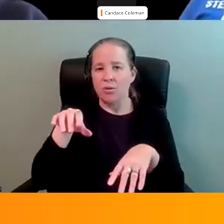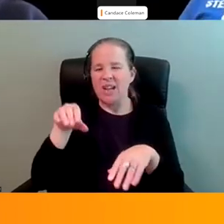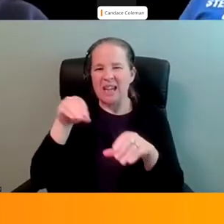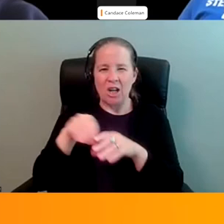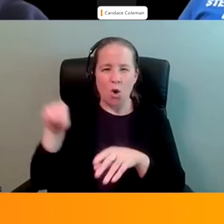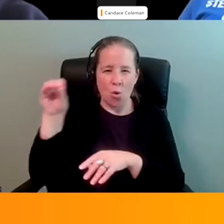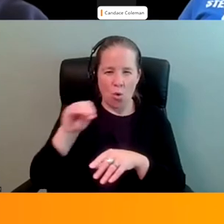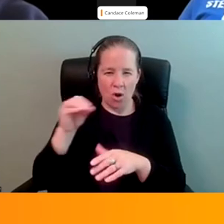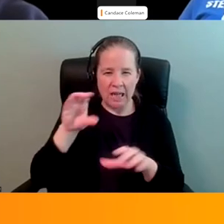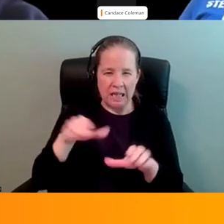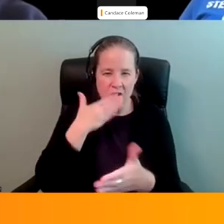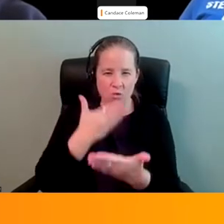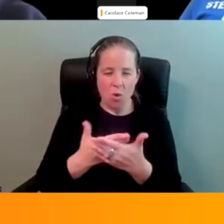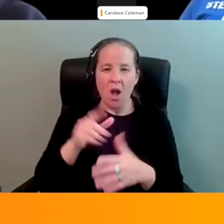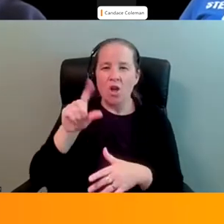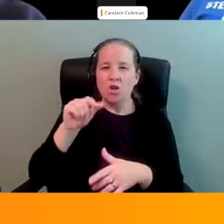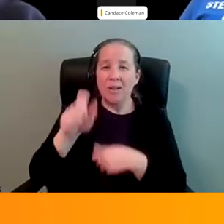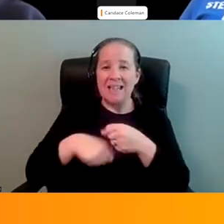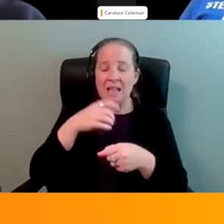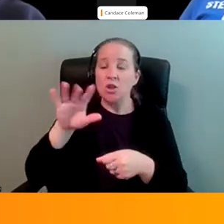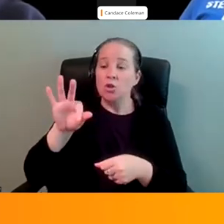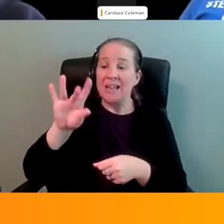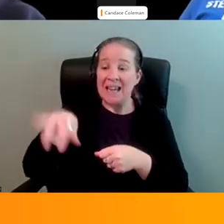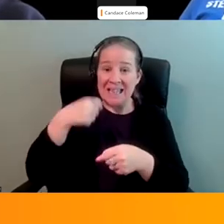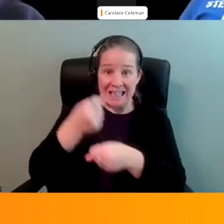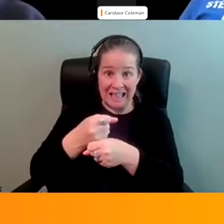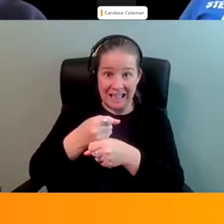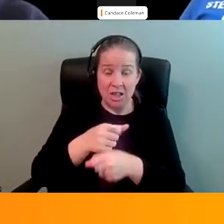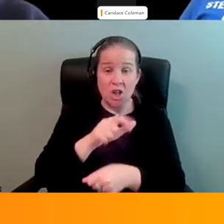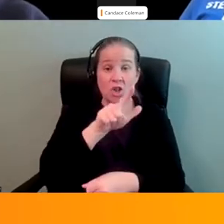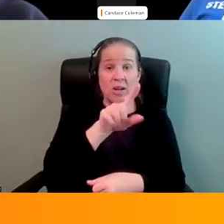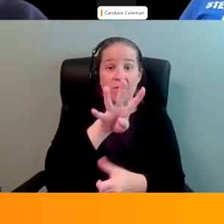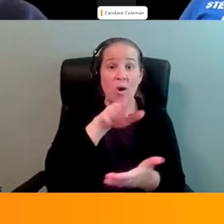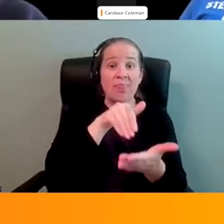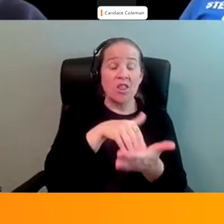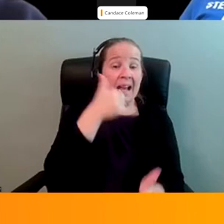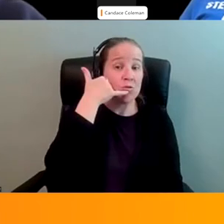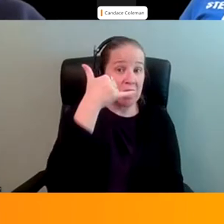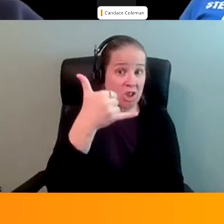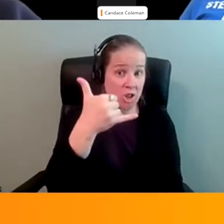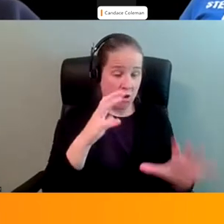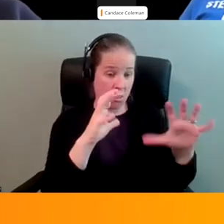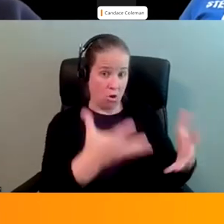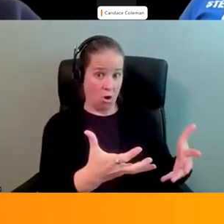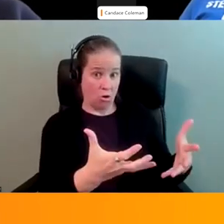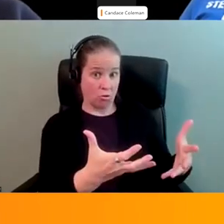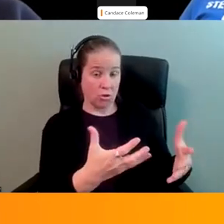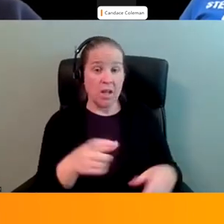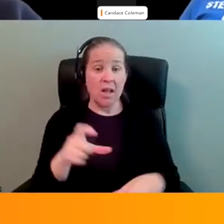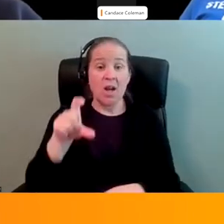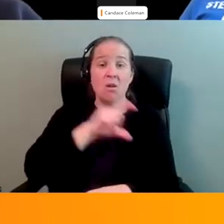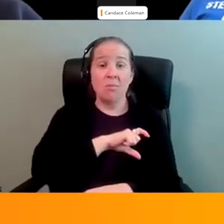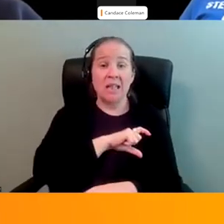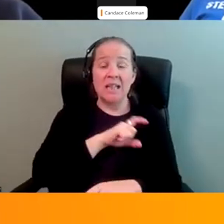well. In 2018, out of 24,000 calls, 24,000, the police were